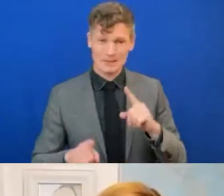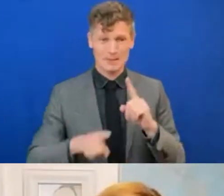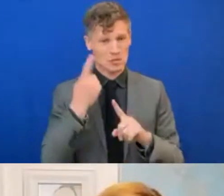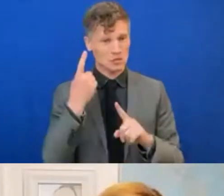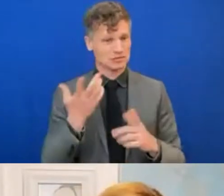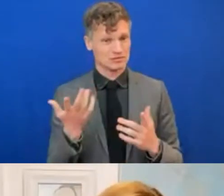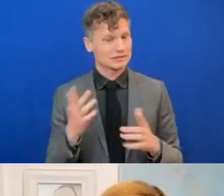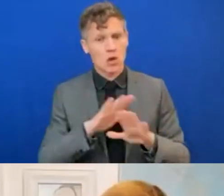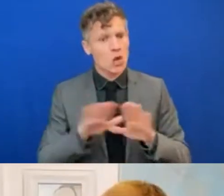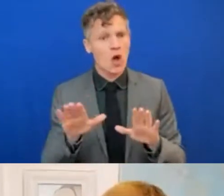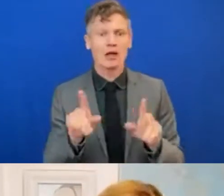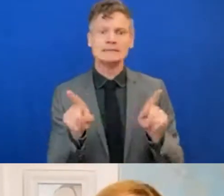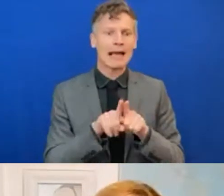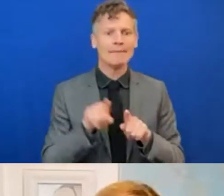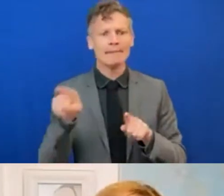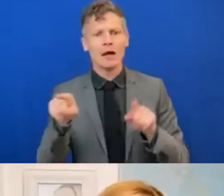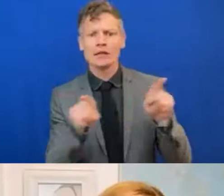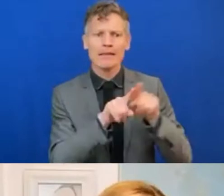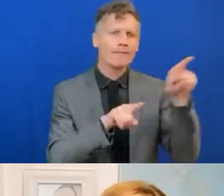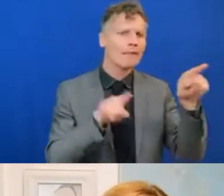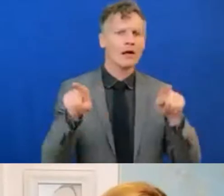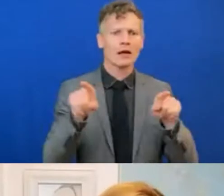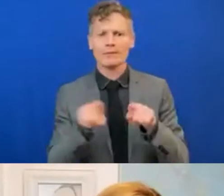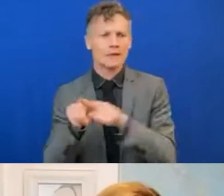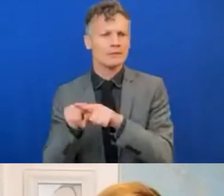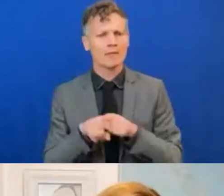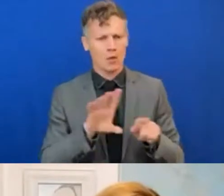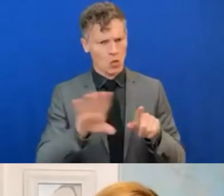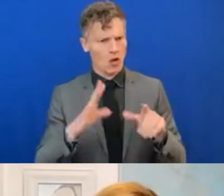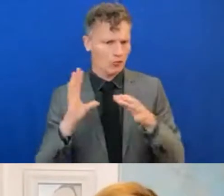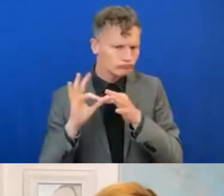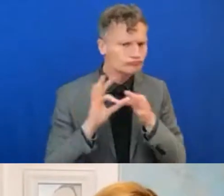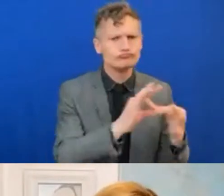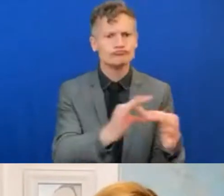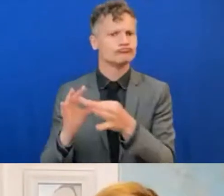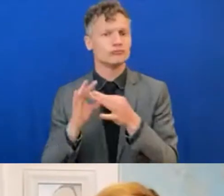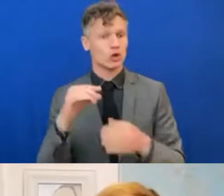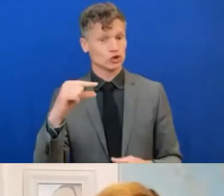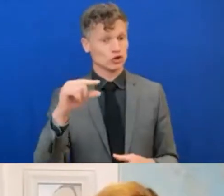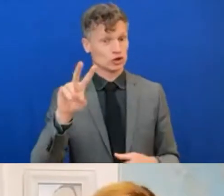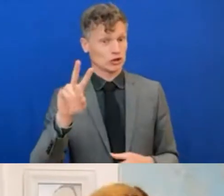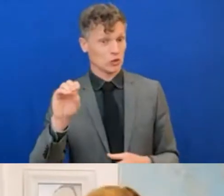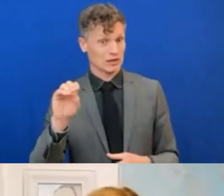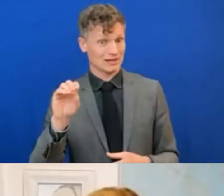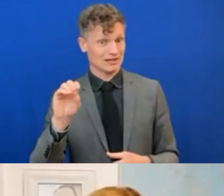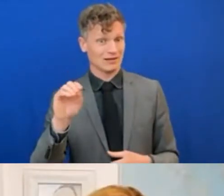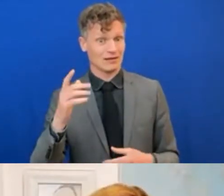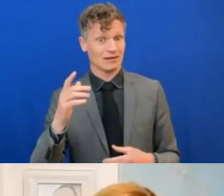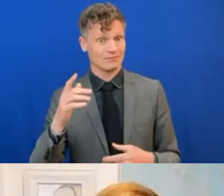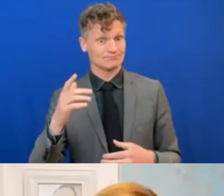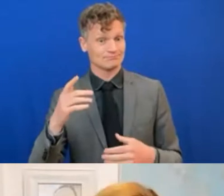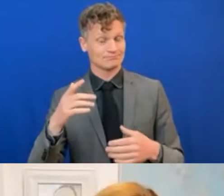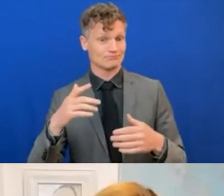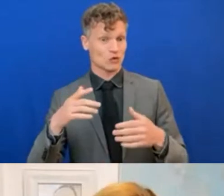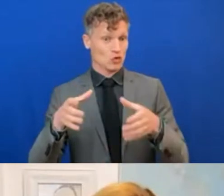many voices. Now, there are, for example, within the G20 infrastructure or group, there is a group called the Digital